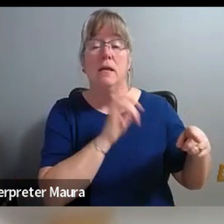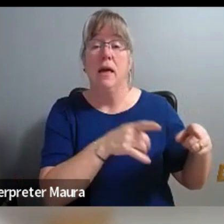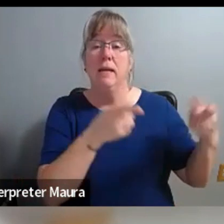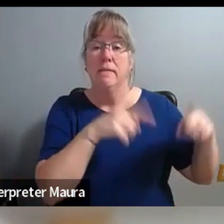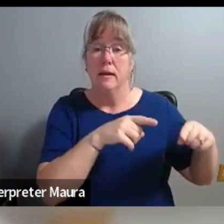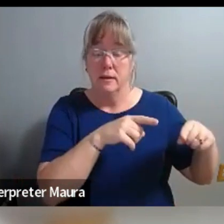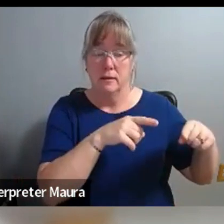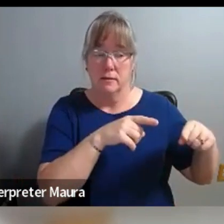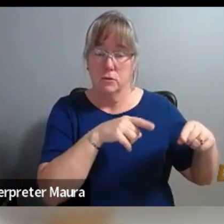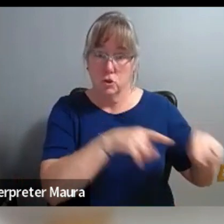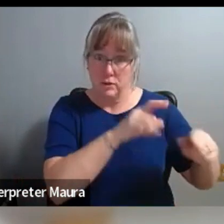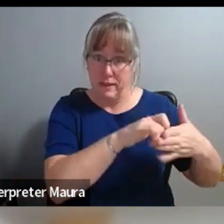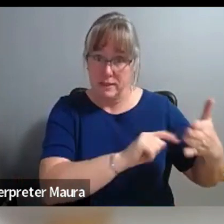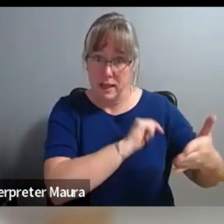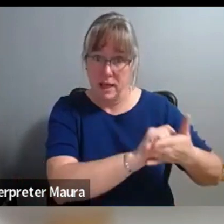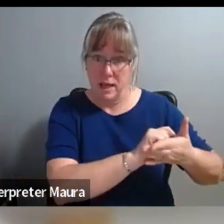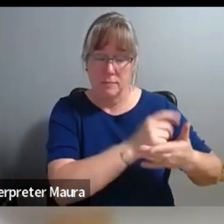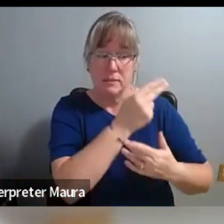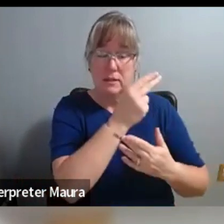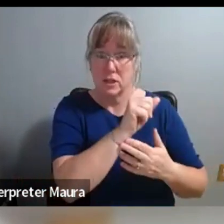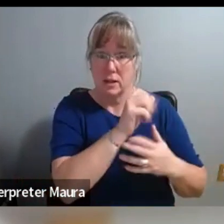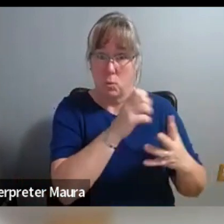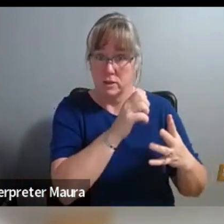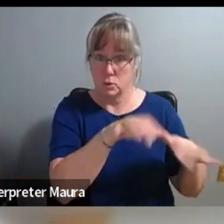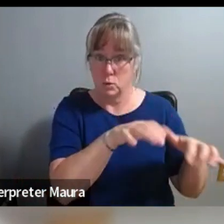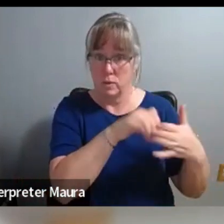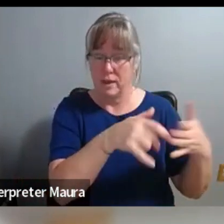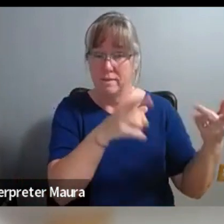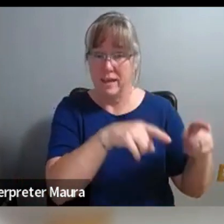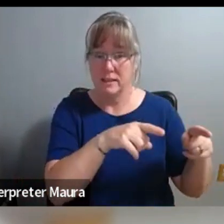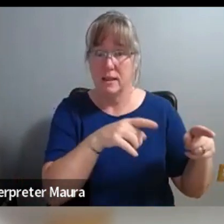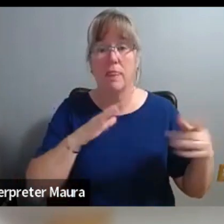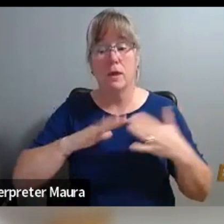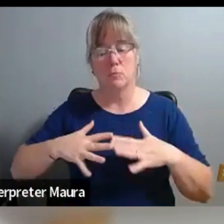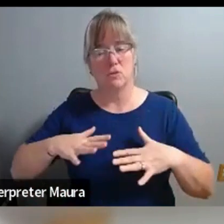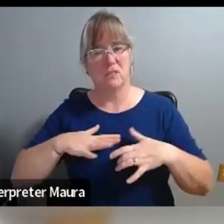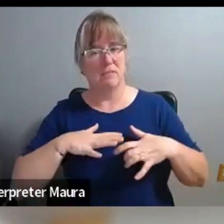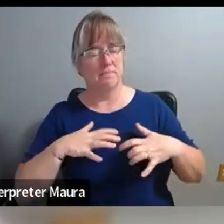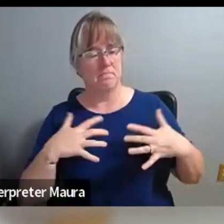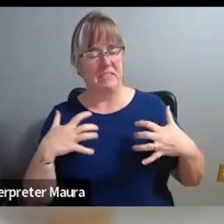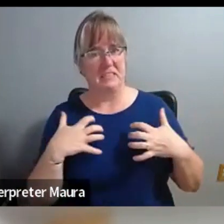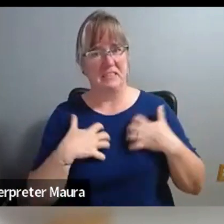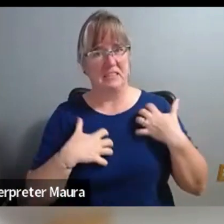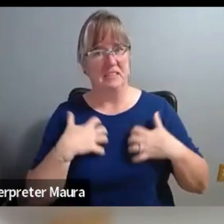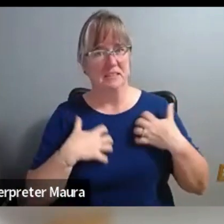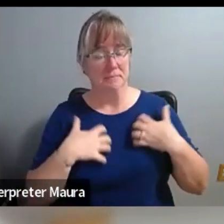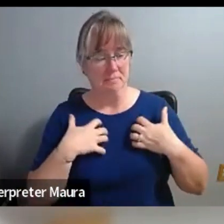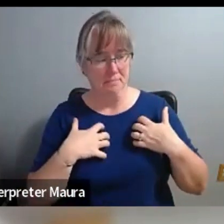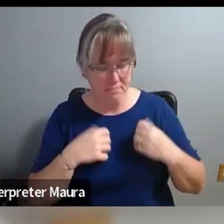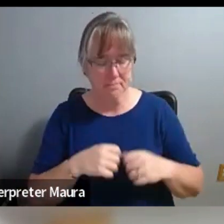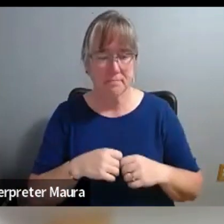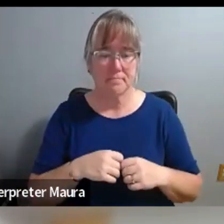initially wanted to do it in the community. And the interviews with different people